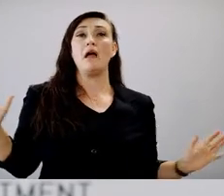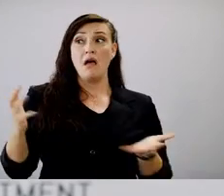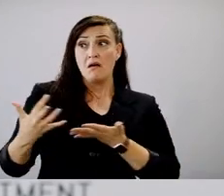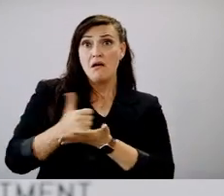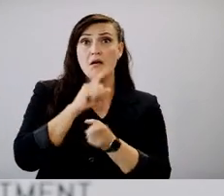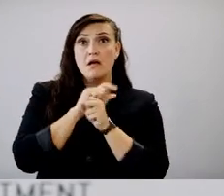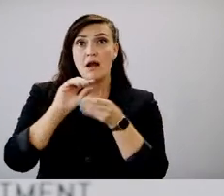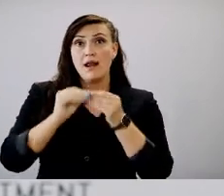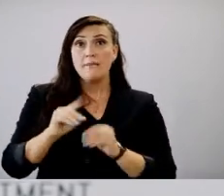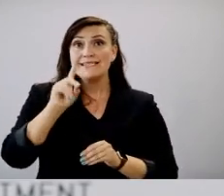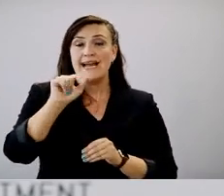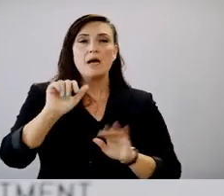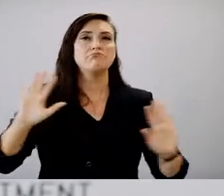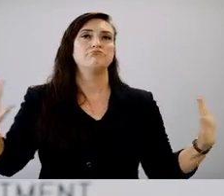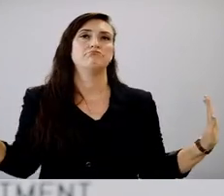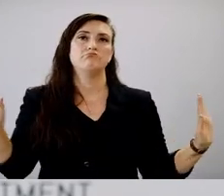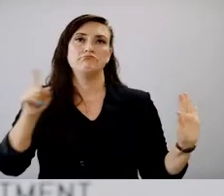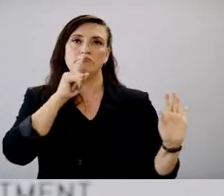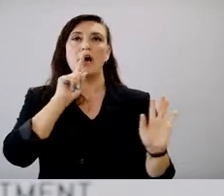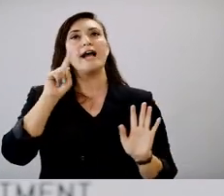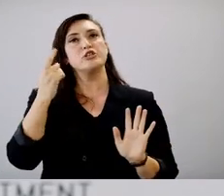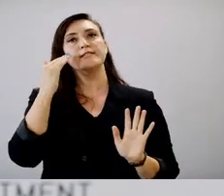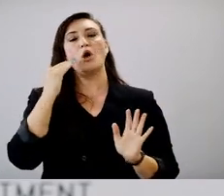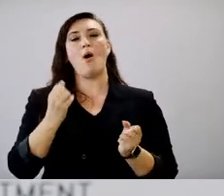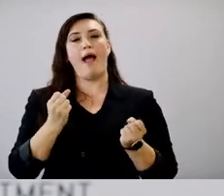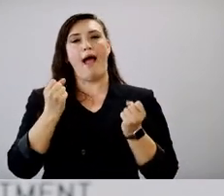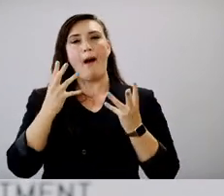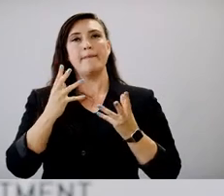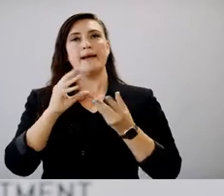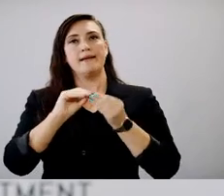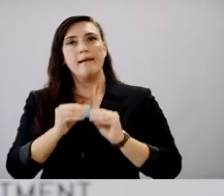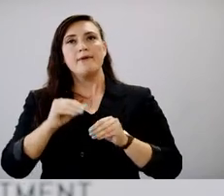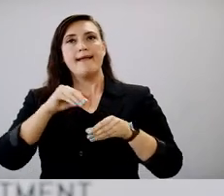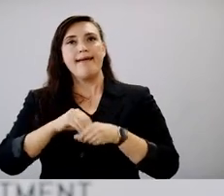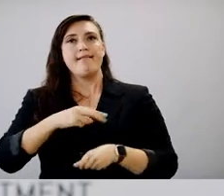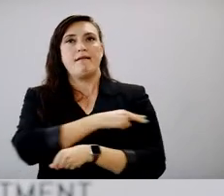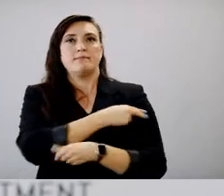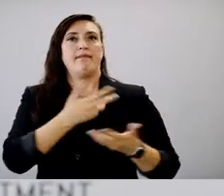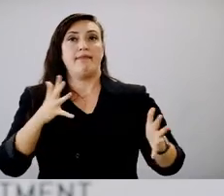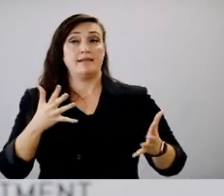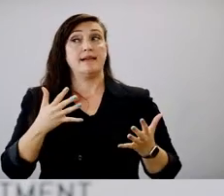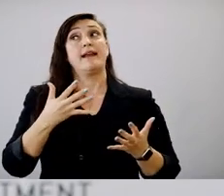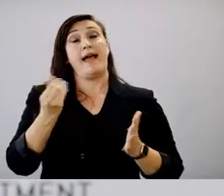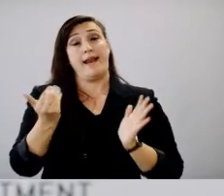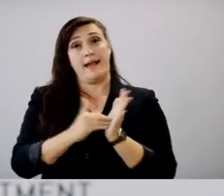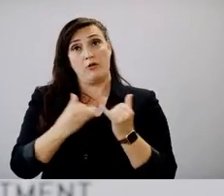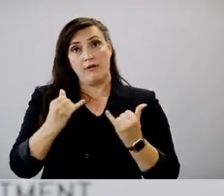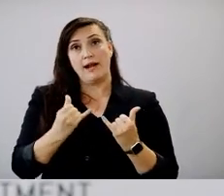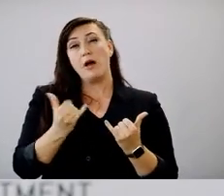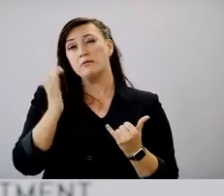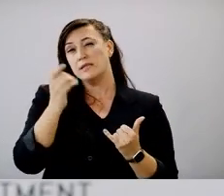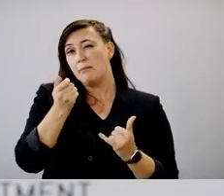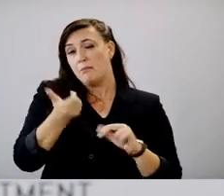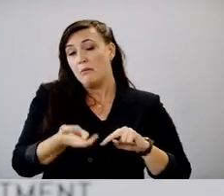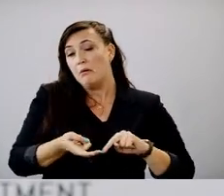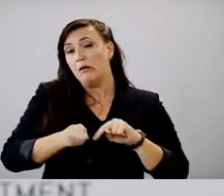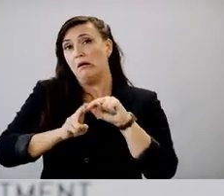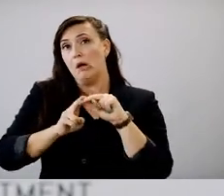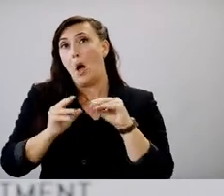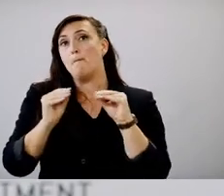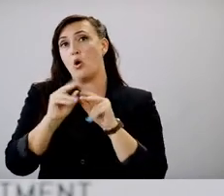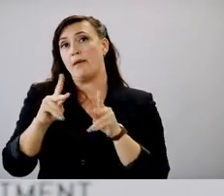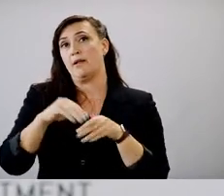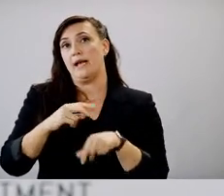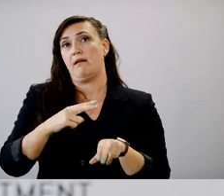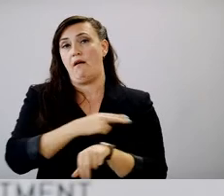show that all I have is the hospitalization data, which right now is showing a slight increase in usage, but nothing compared